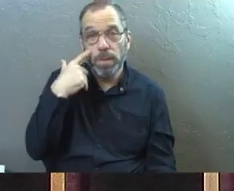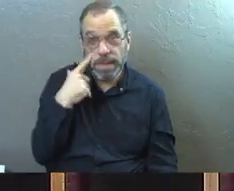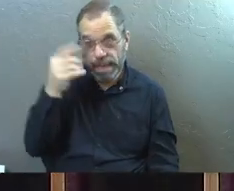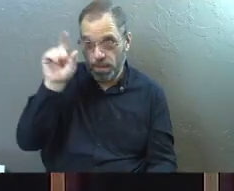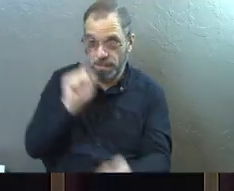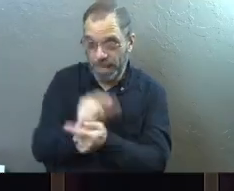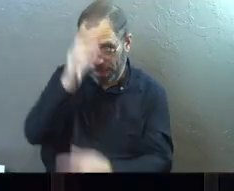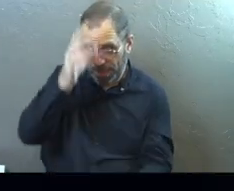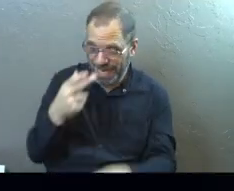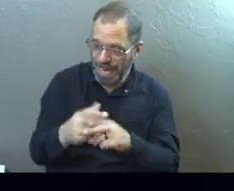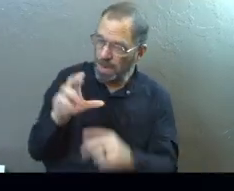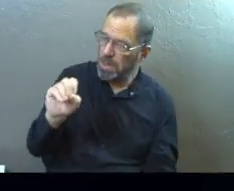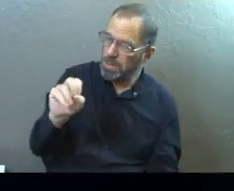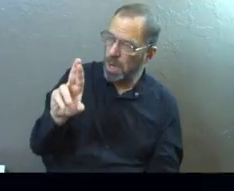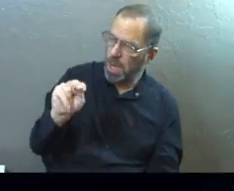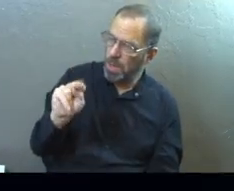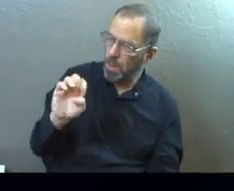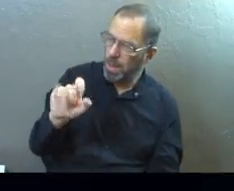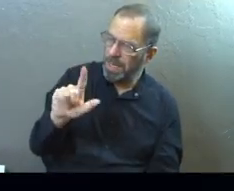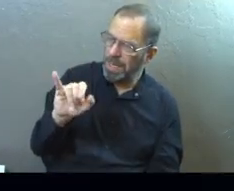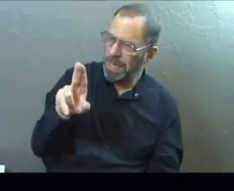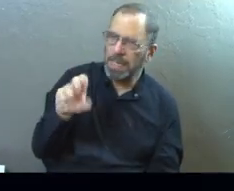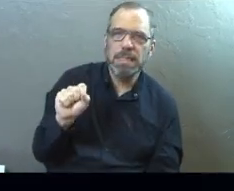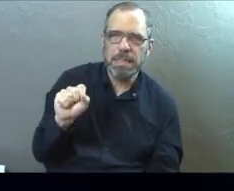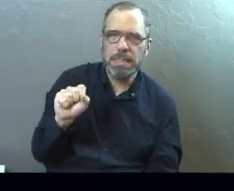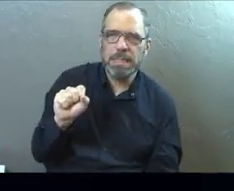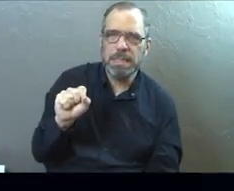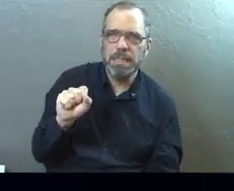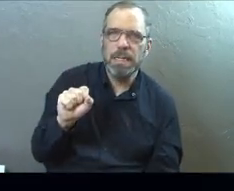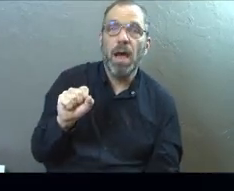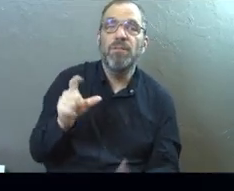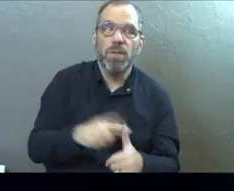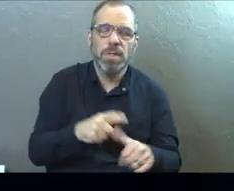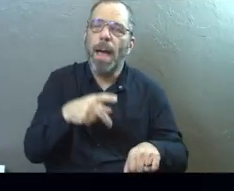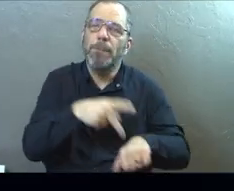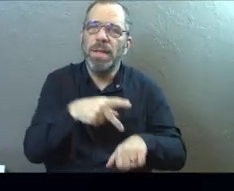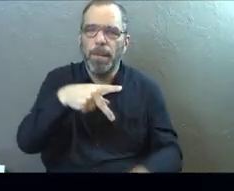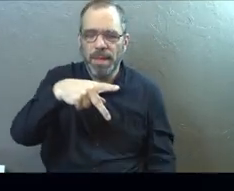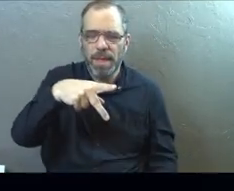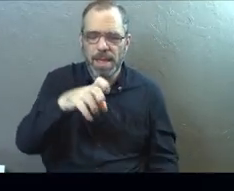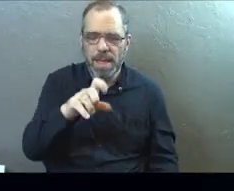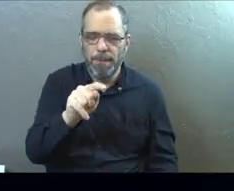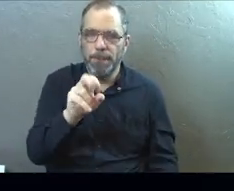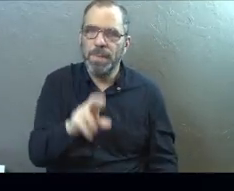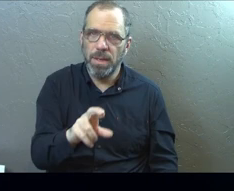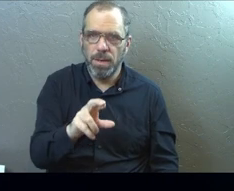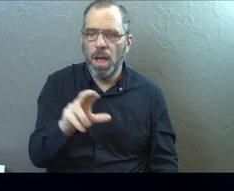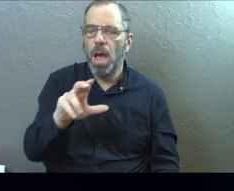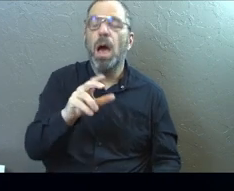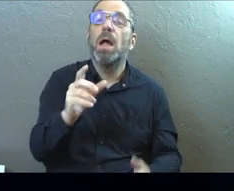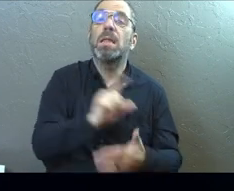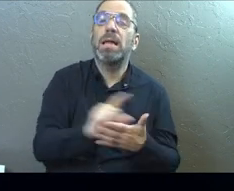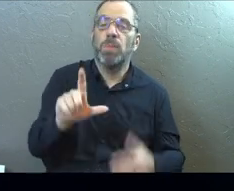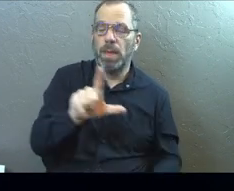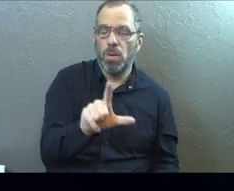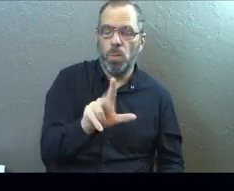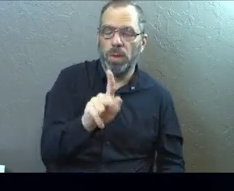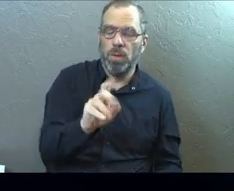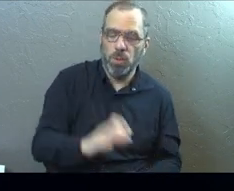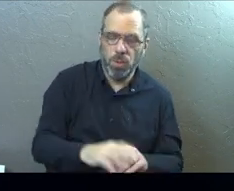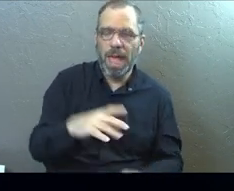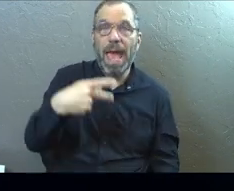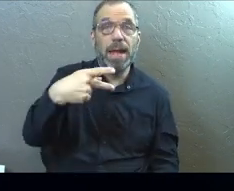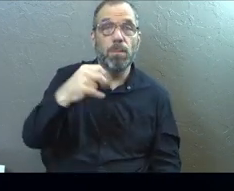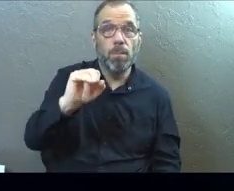a man named Cornelius. And it's a shift first, actually. We're talking about Peter today. And last week in chapter nine, Luke had us with Saul and